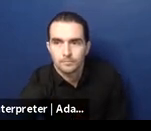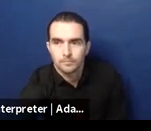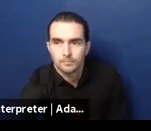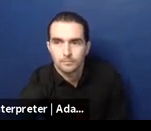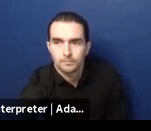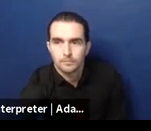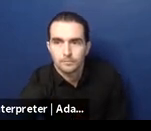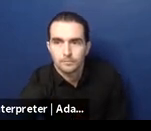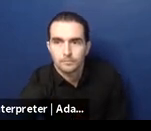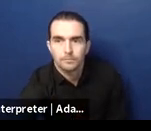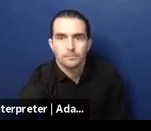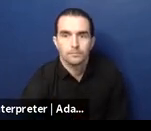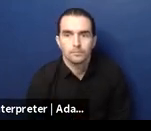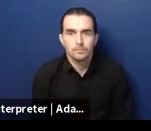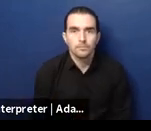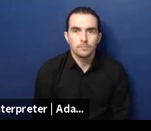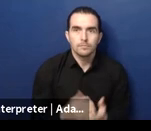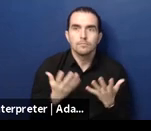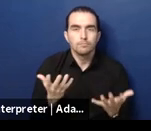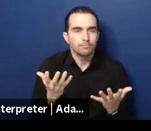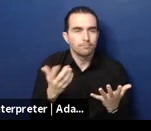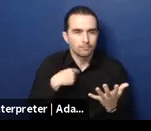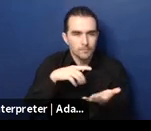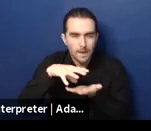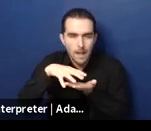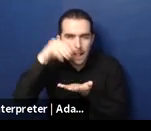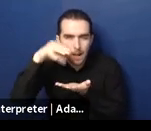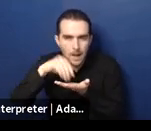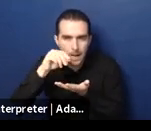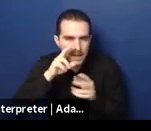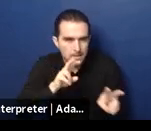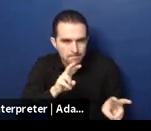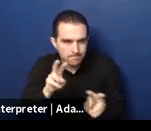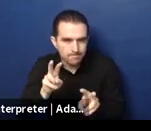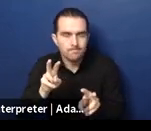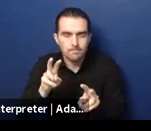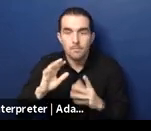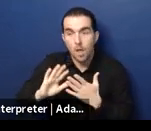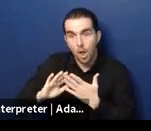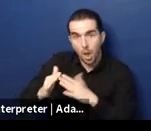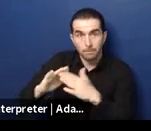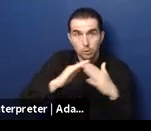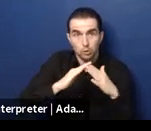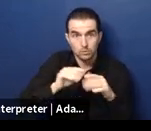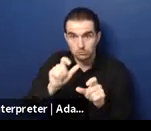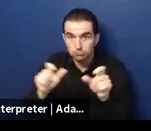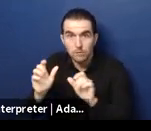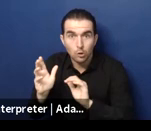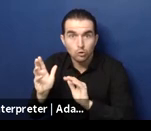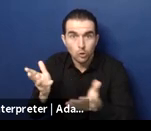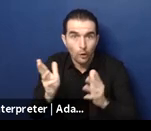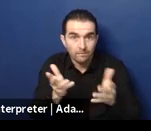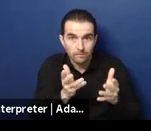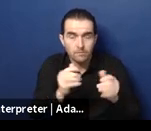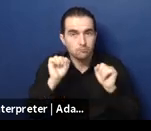issue. That's no surprise, but it's particularly challenging on the disability front. Consider children living in